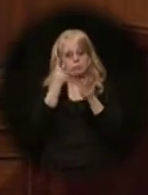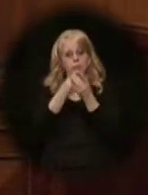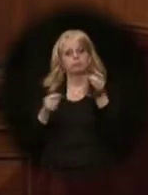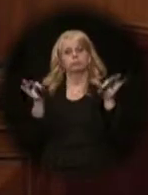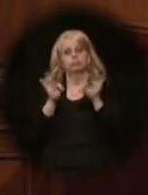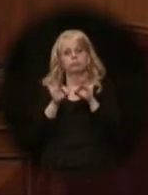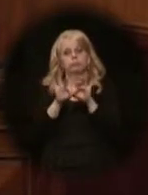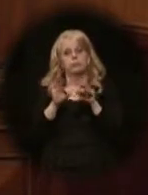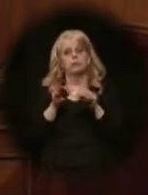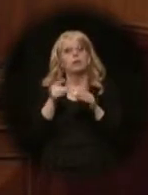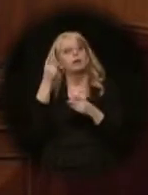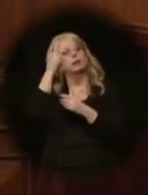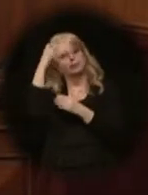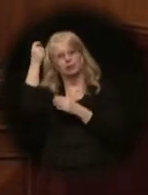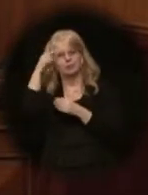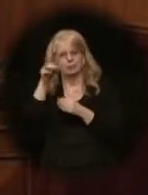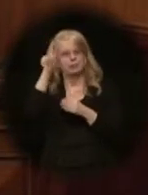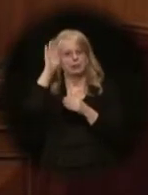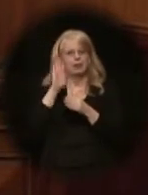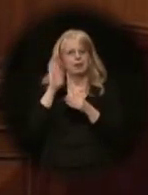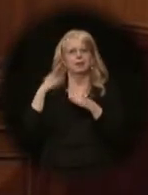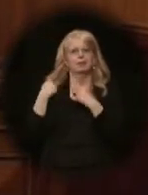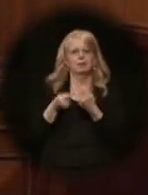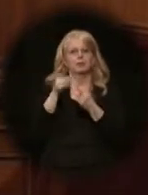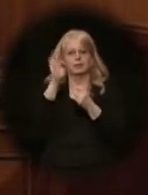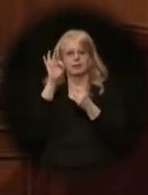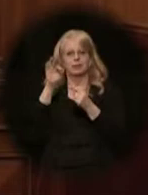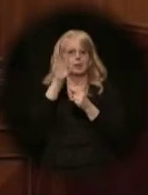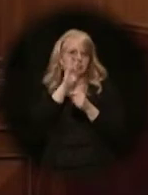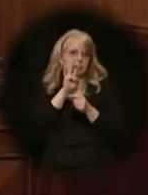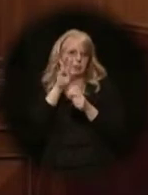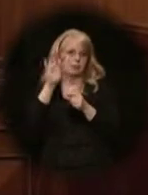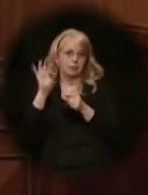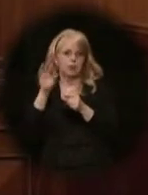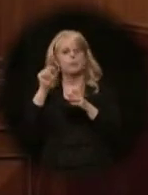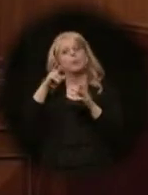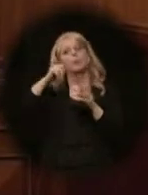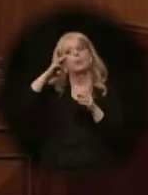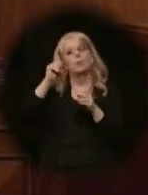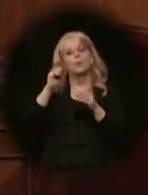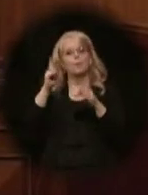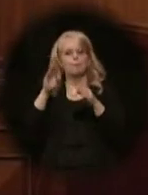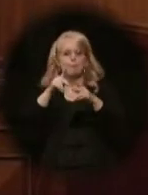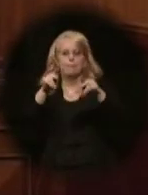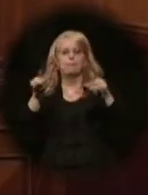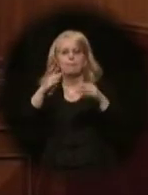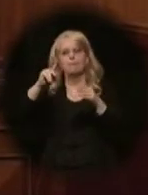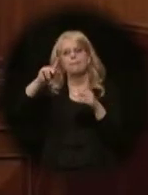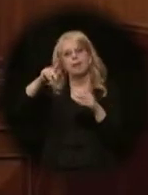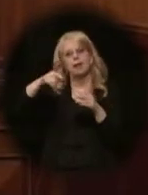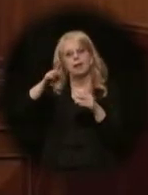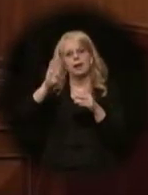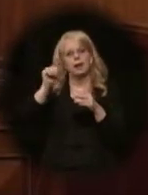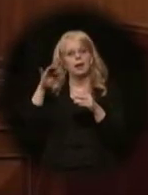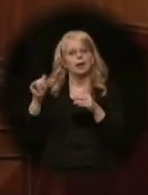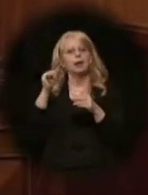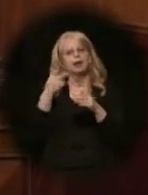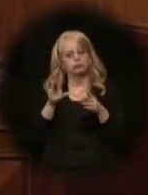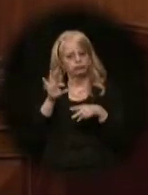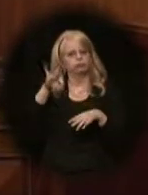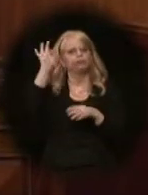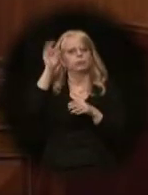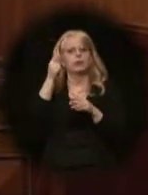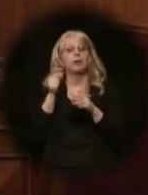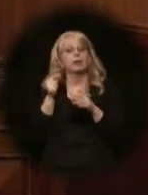This has been a dream of Alaskans since 1968 when Prudhoe Bay was first discovered. Our way forward will be on